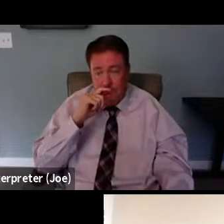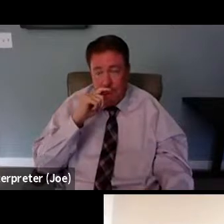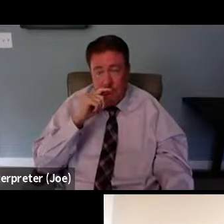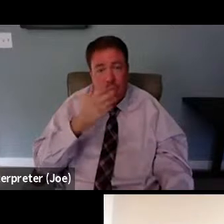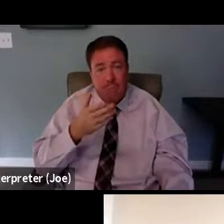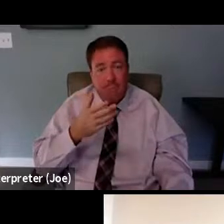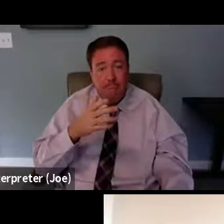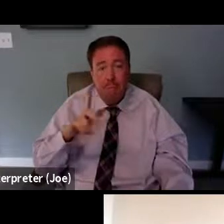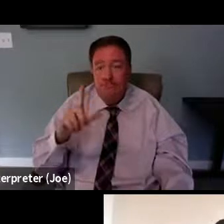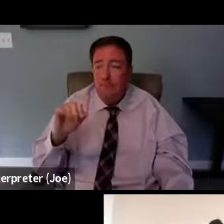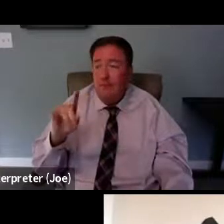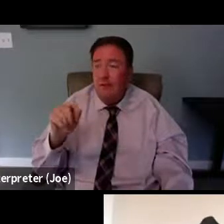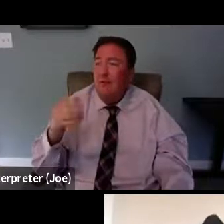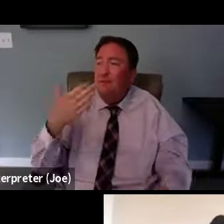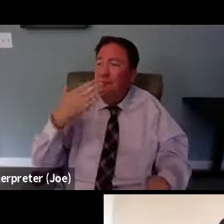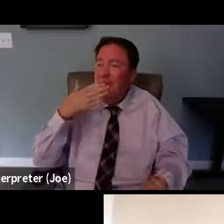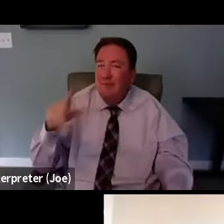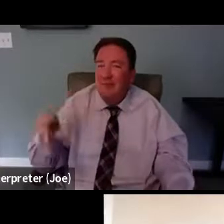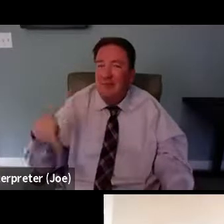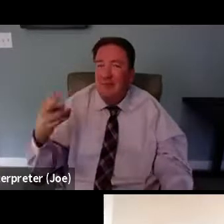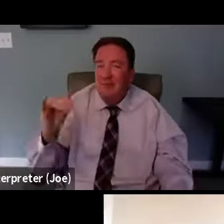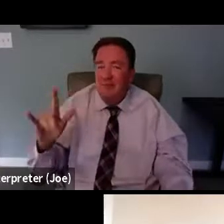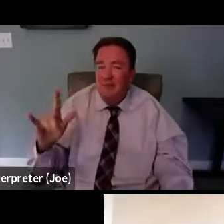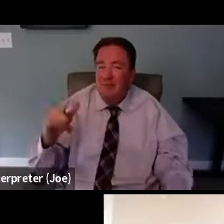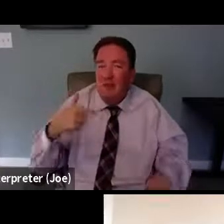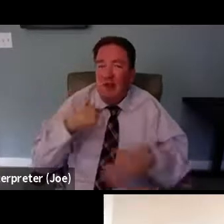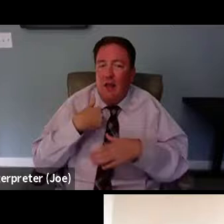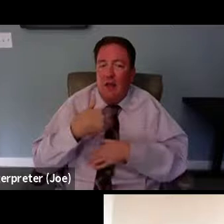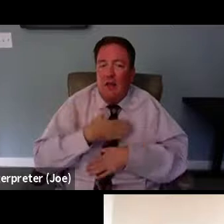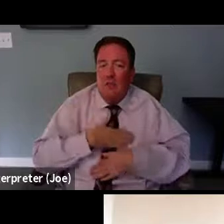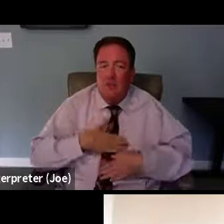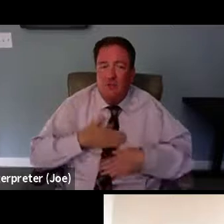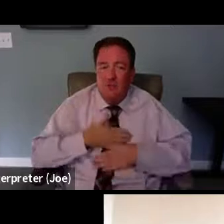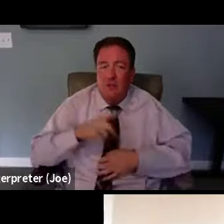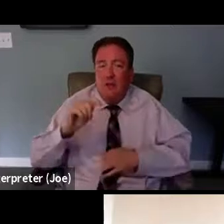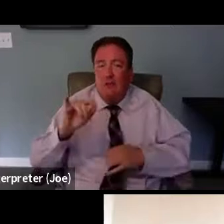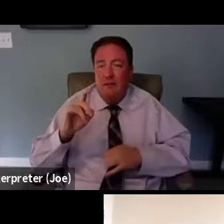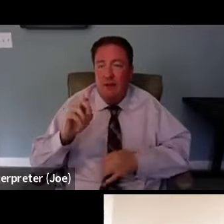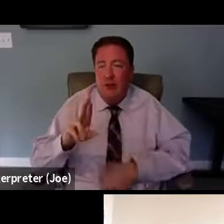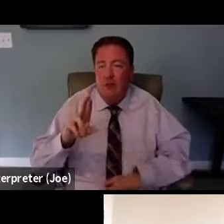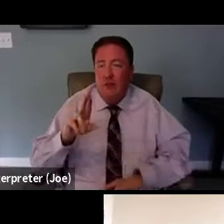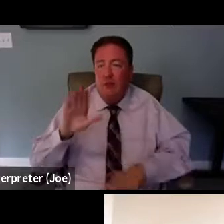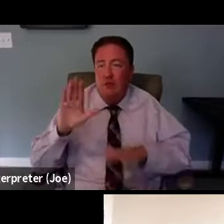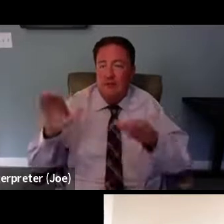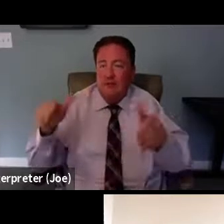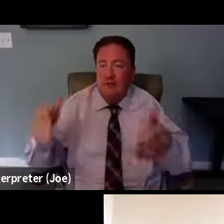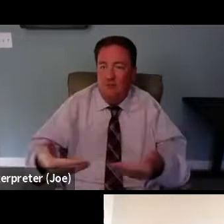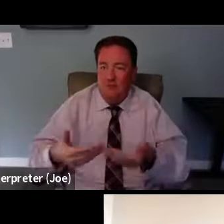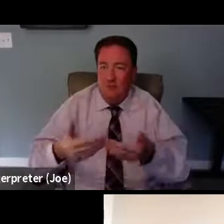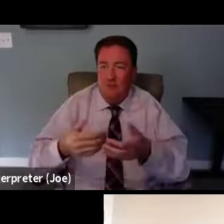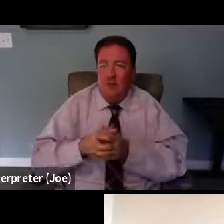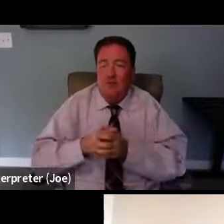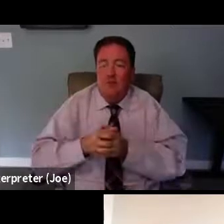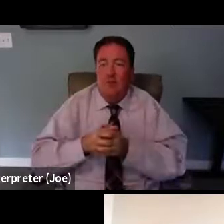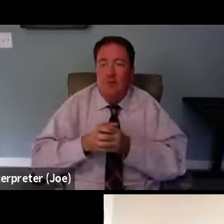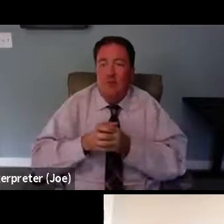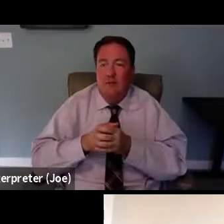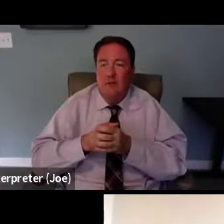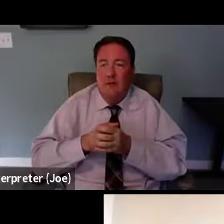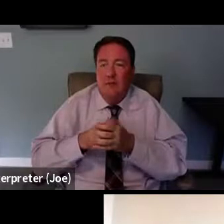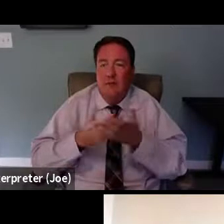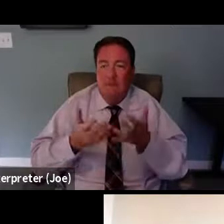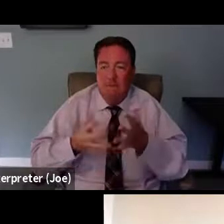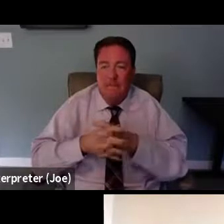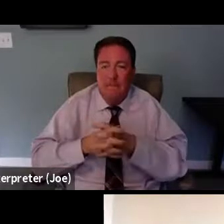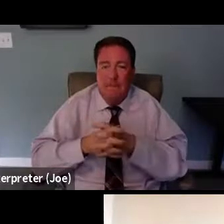Thank you, Phil, and I appreciate Tyler laid it out in his introduction and welcome of the panel. You know,